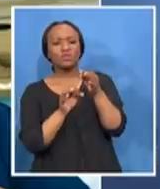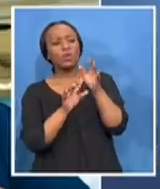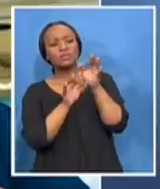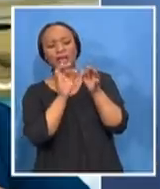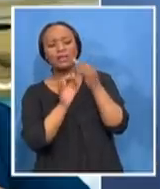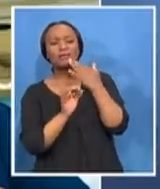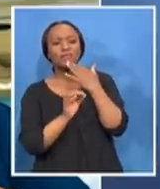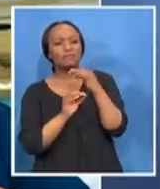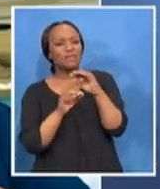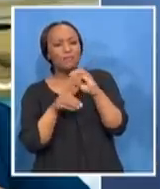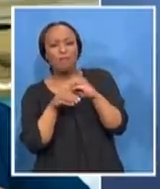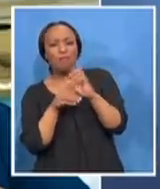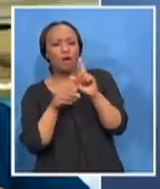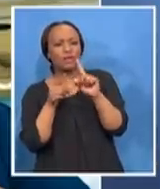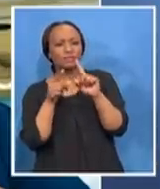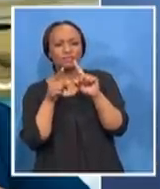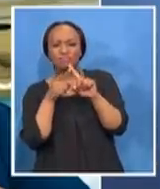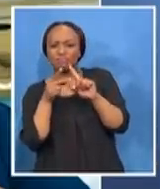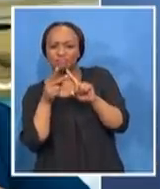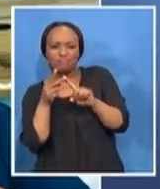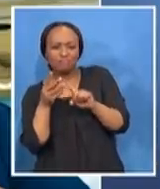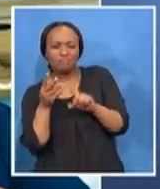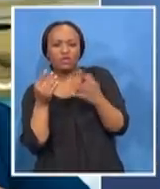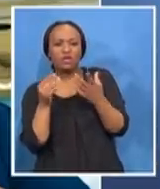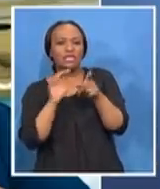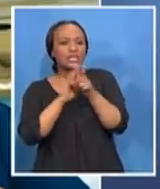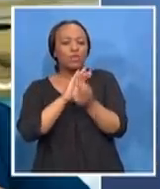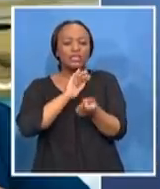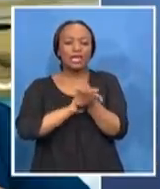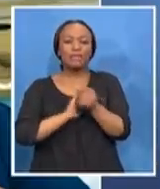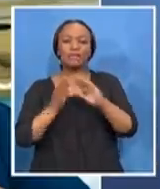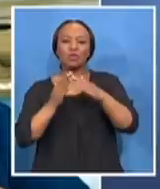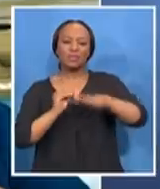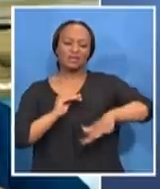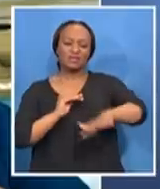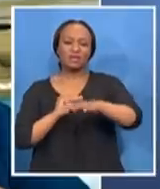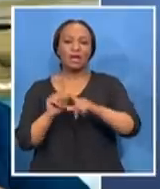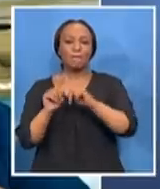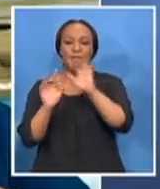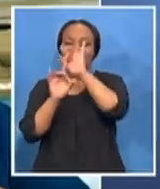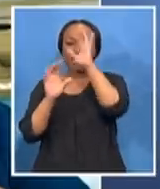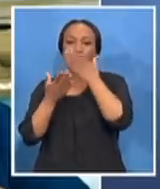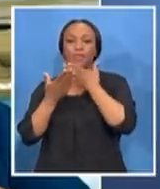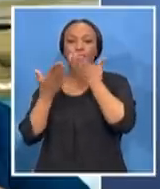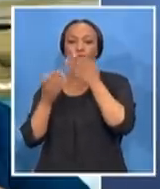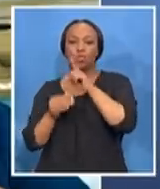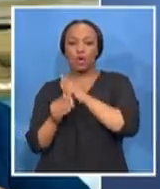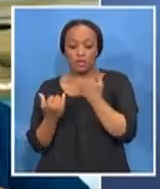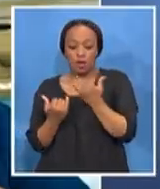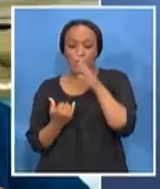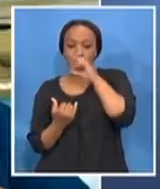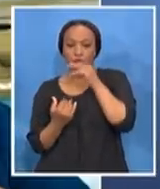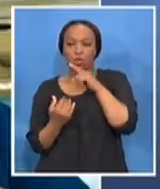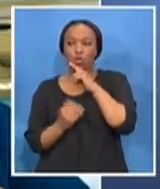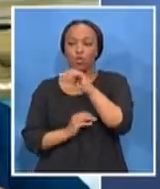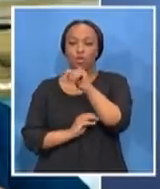what is happening on the ground. What is not clear as we speak is whether the ANC delegation will be able